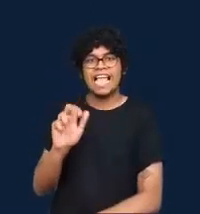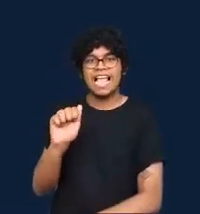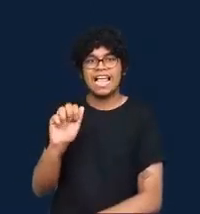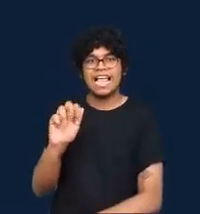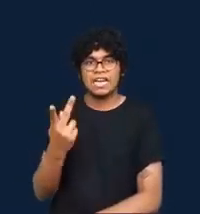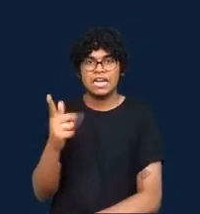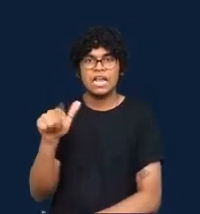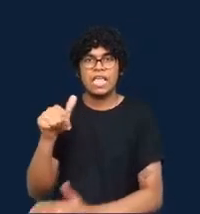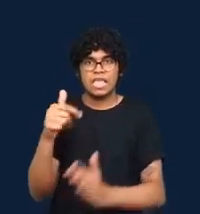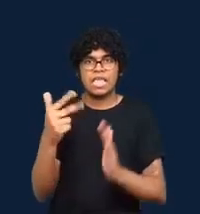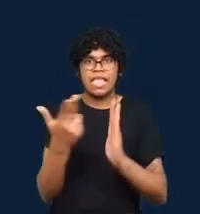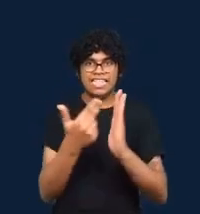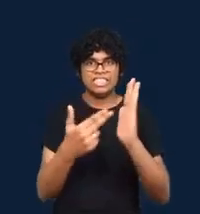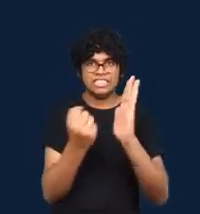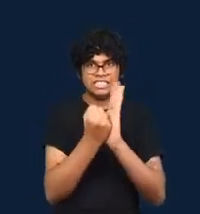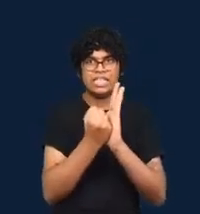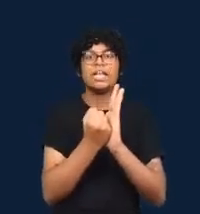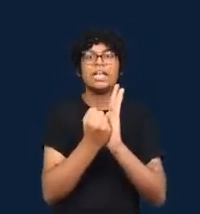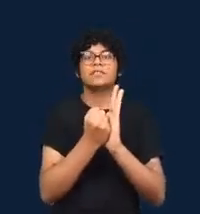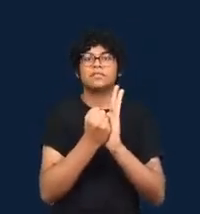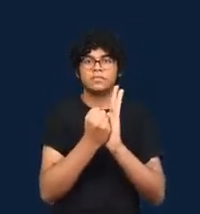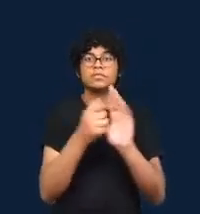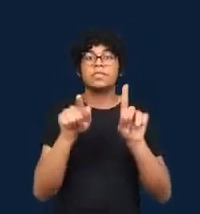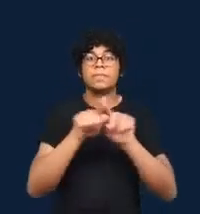to use it for the book cover.